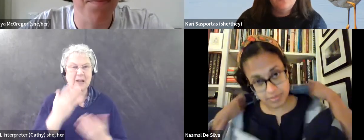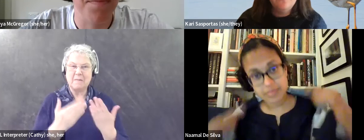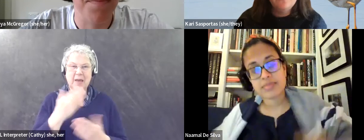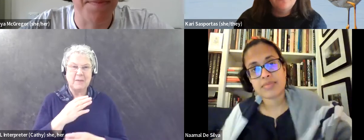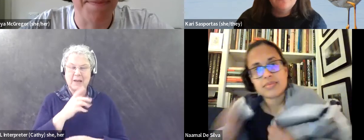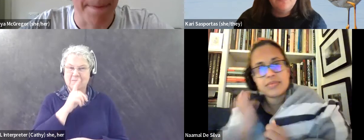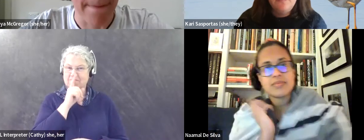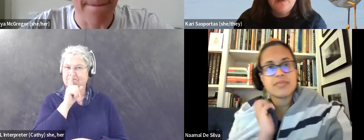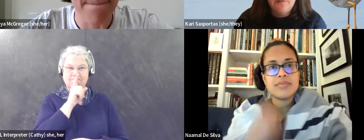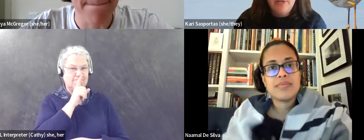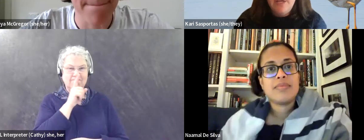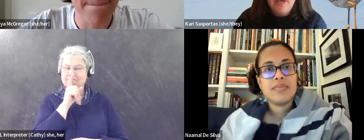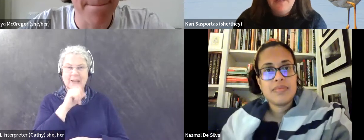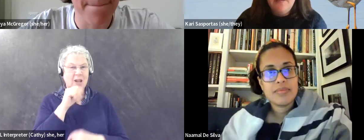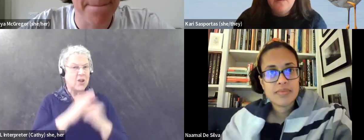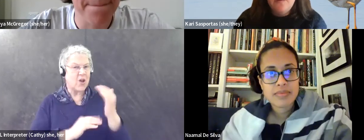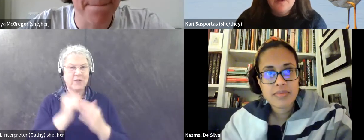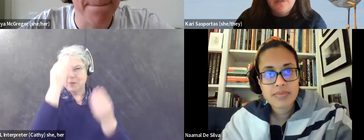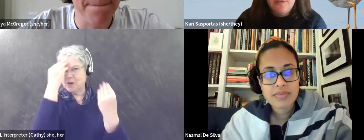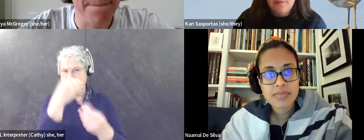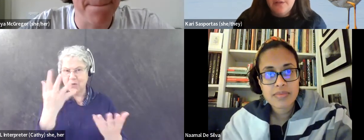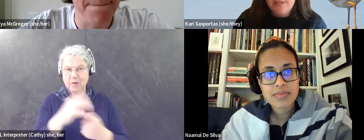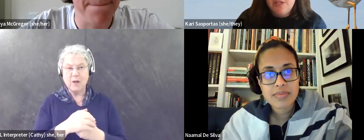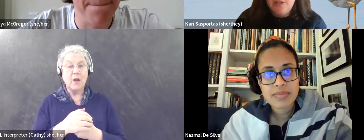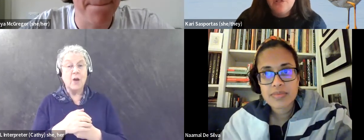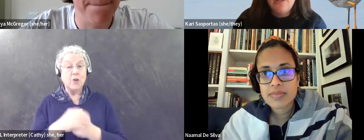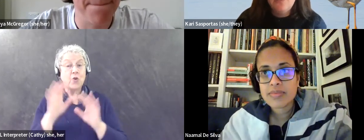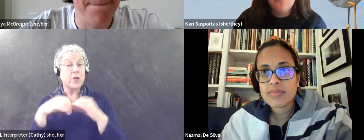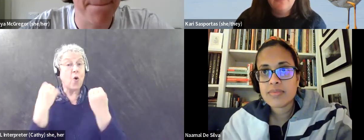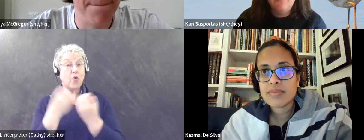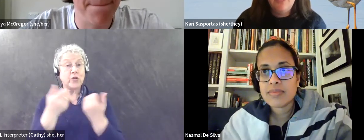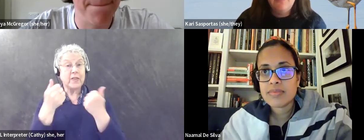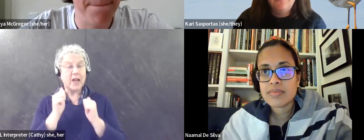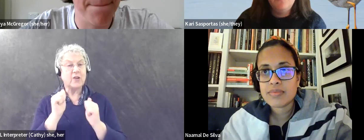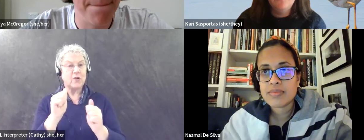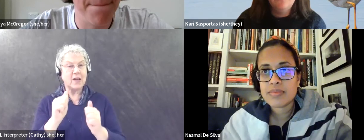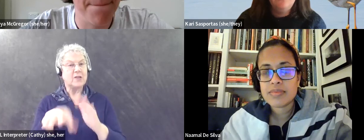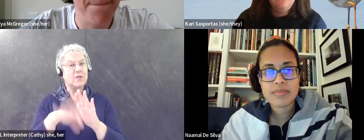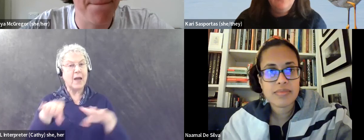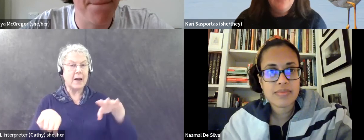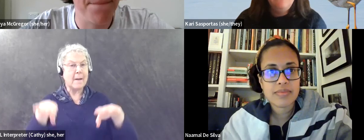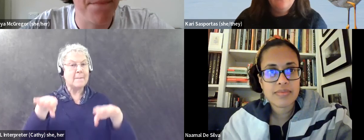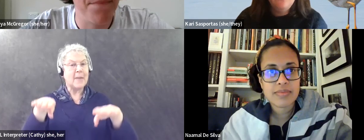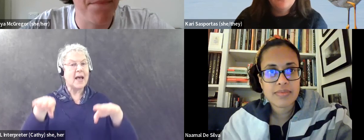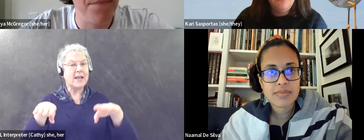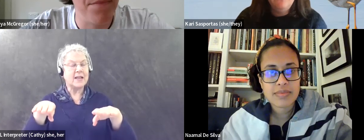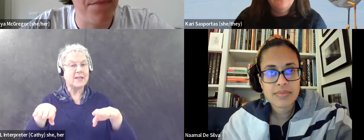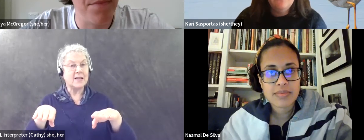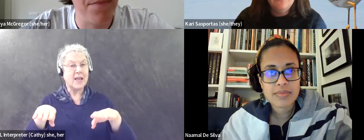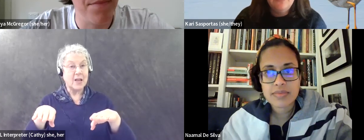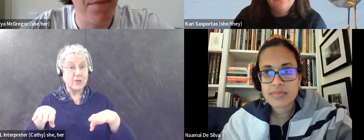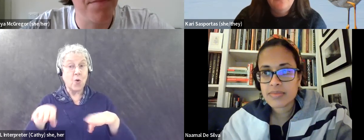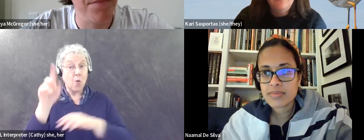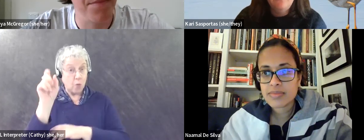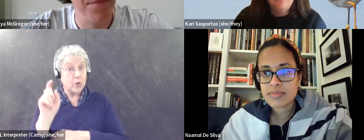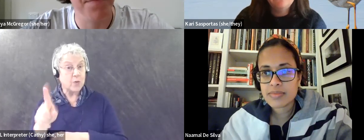comfortable disclosing. So I think for an organization that's trying to strike that balance, both have that question out there,